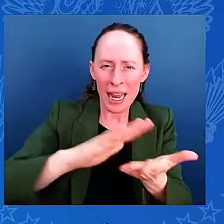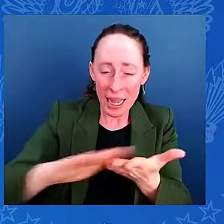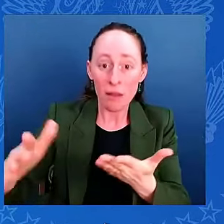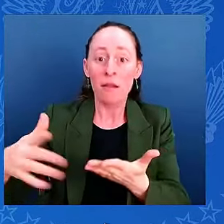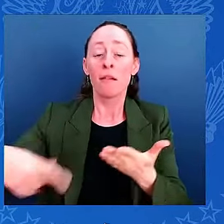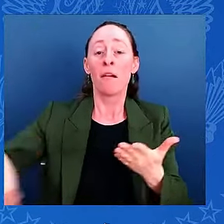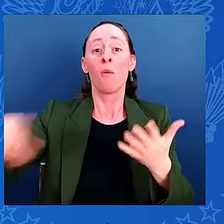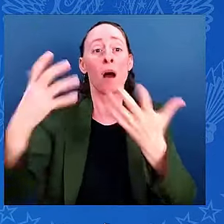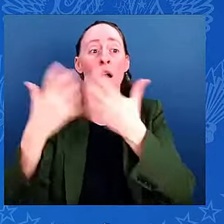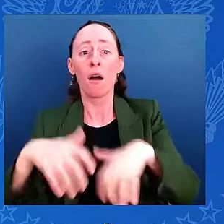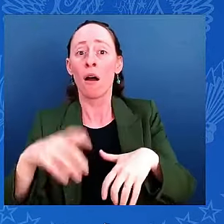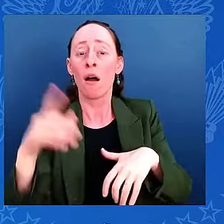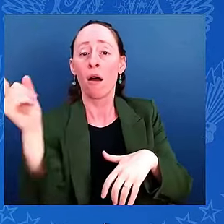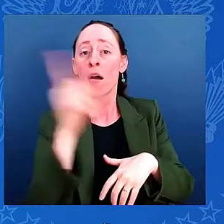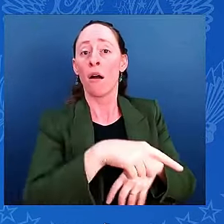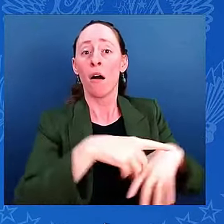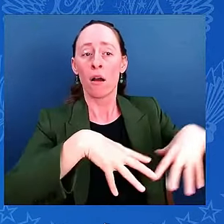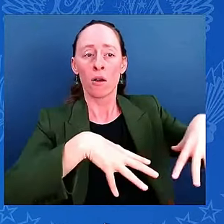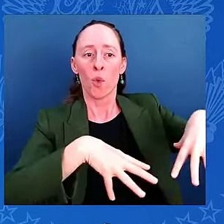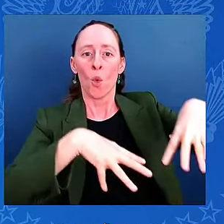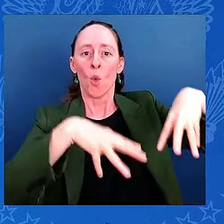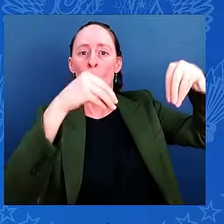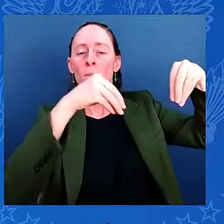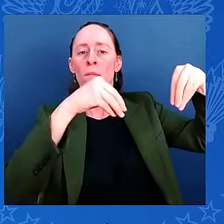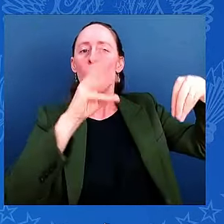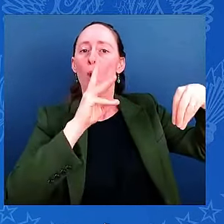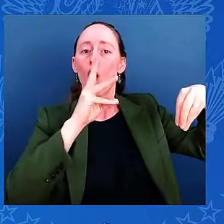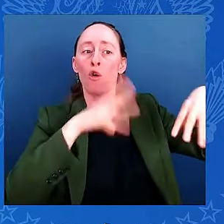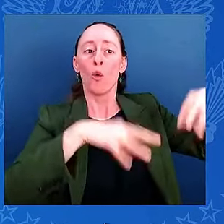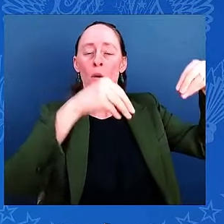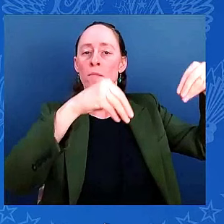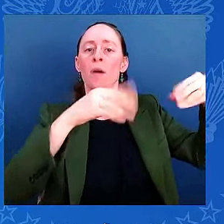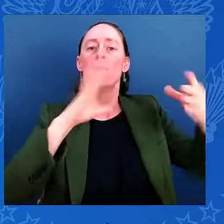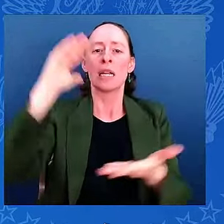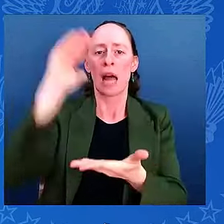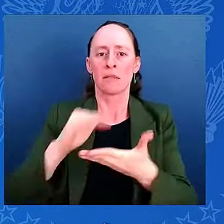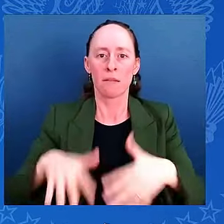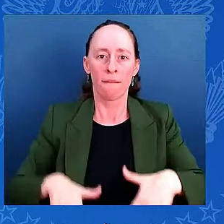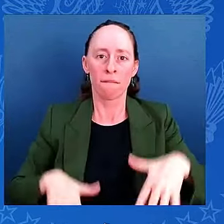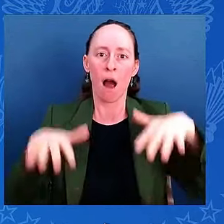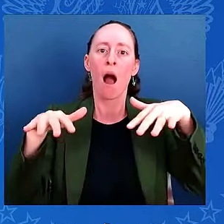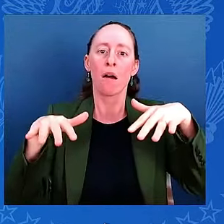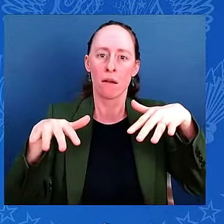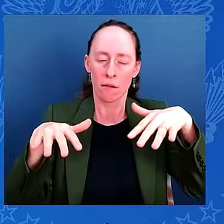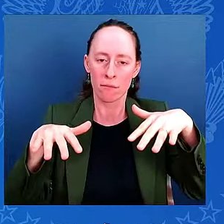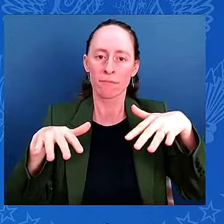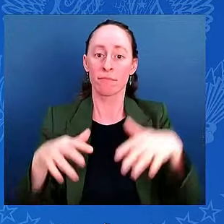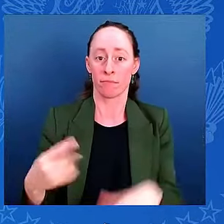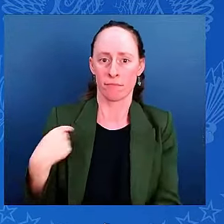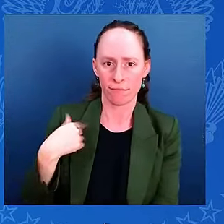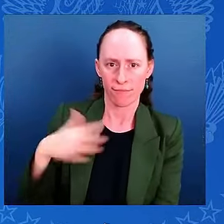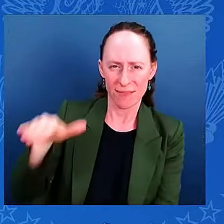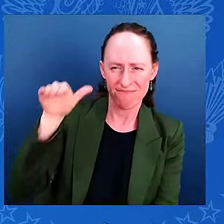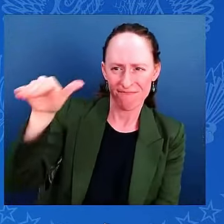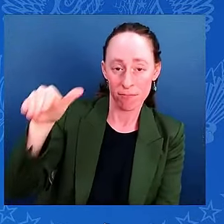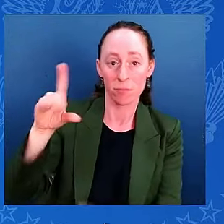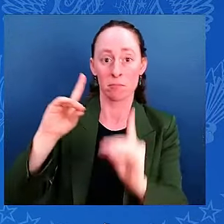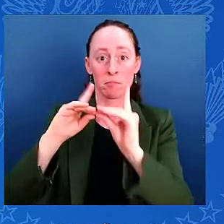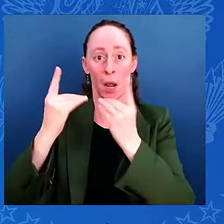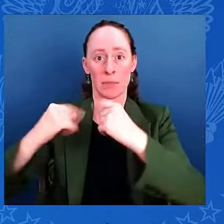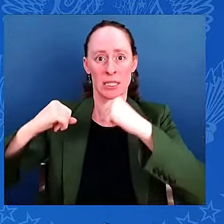support Florida after the storm surge if Governor DeSantis requests the help, which I expect he might,